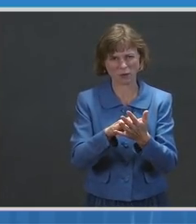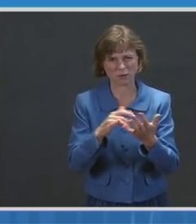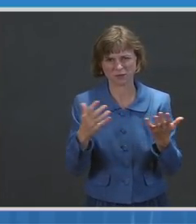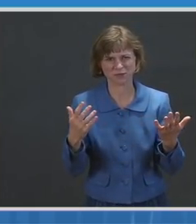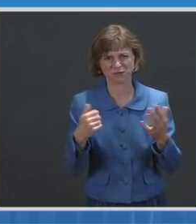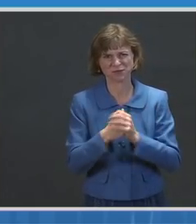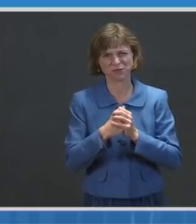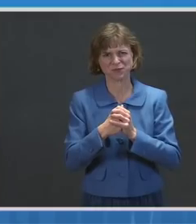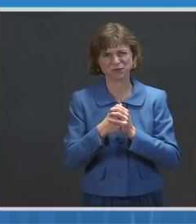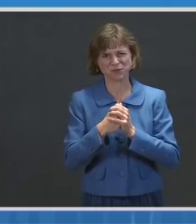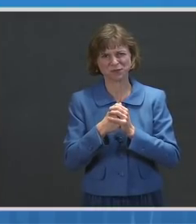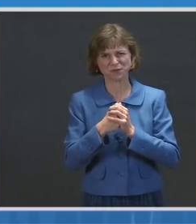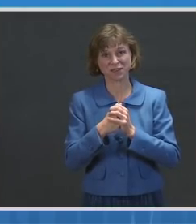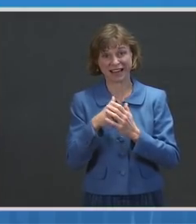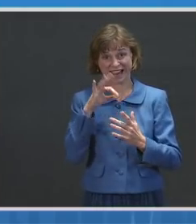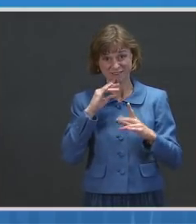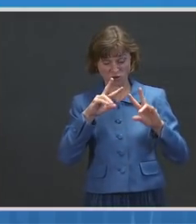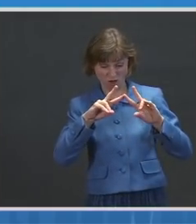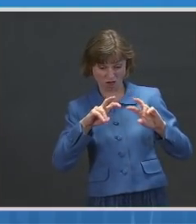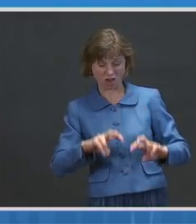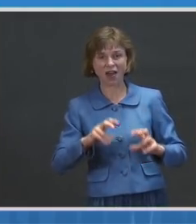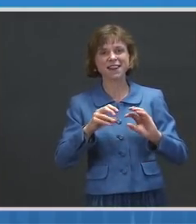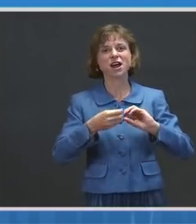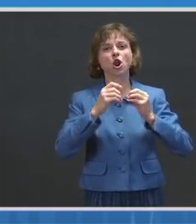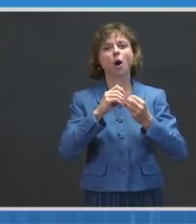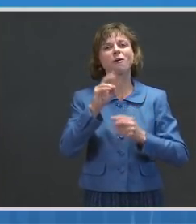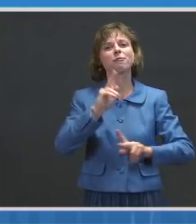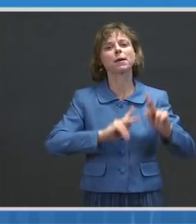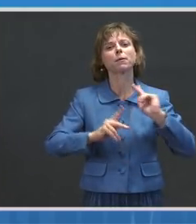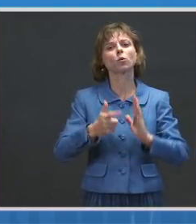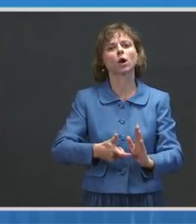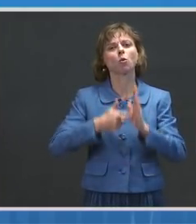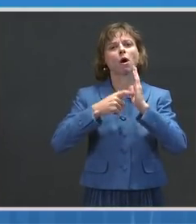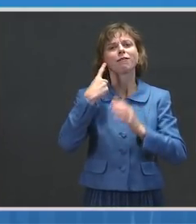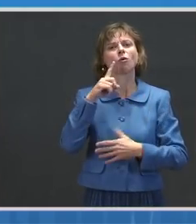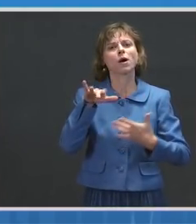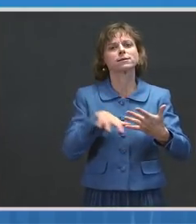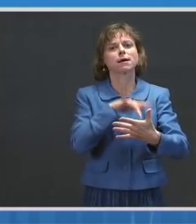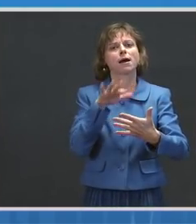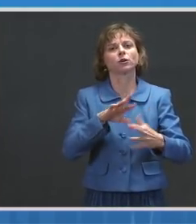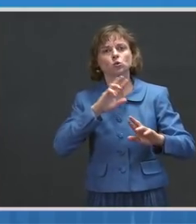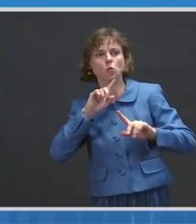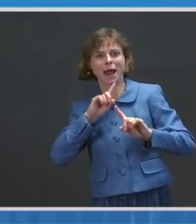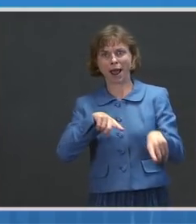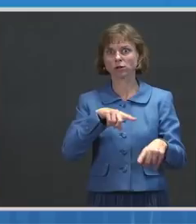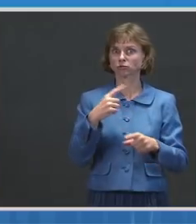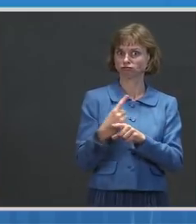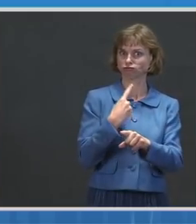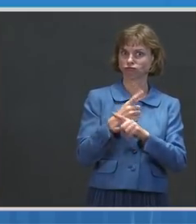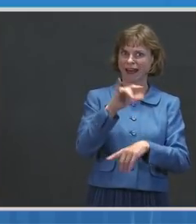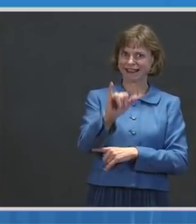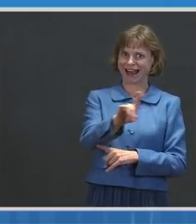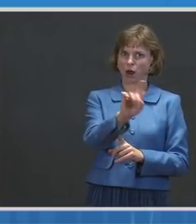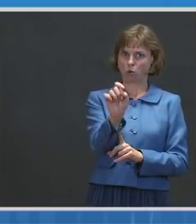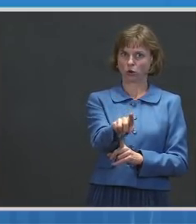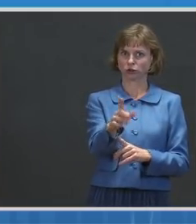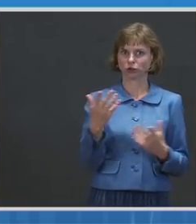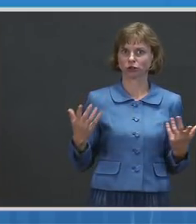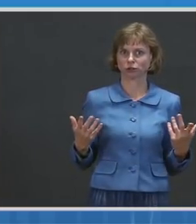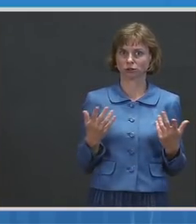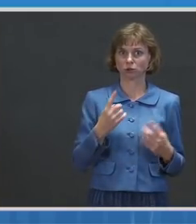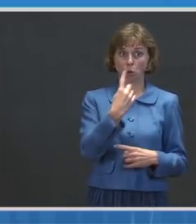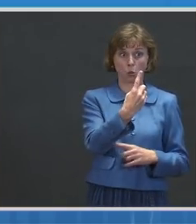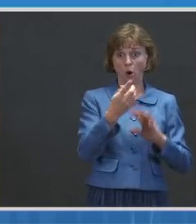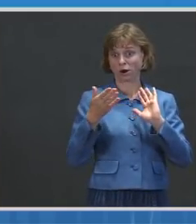If you look at the number of people that would be required in a study to answer that question again, one versus two,